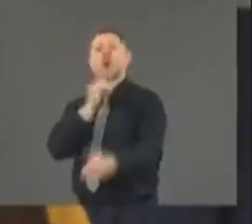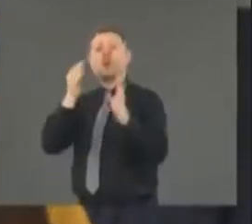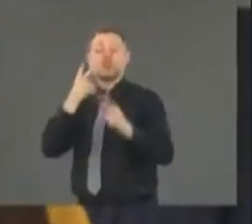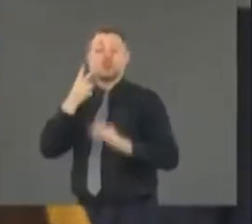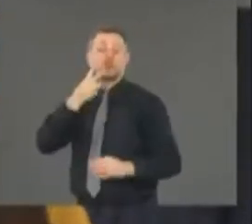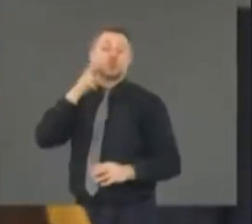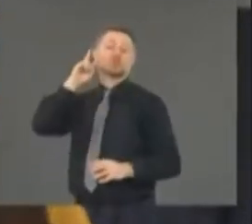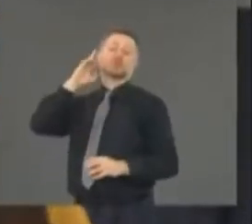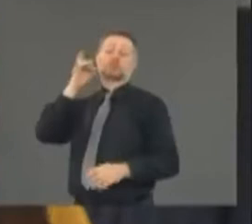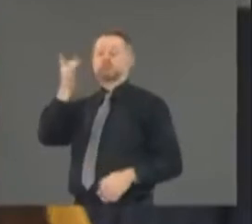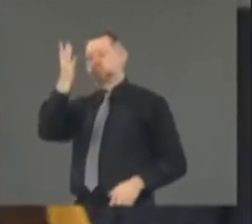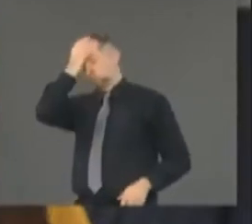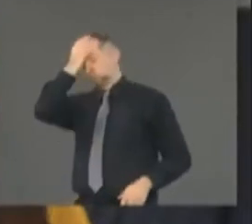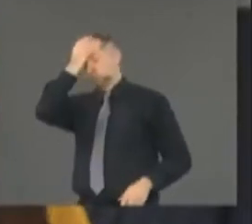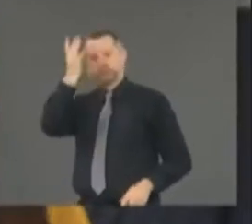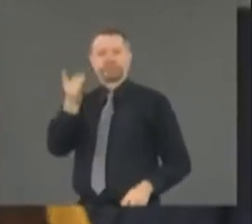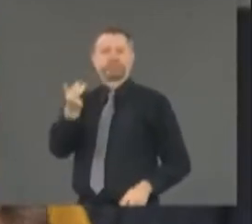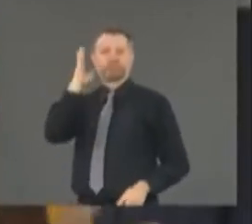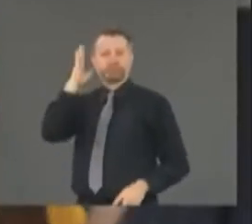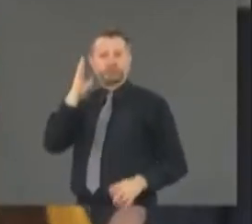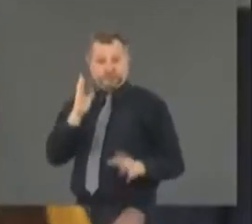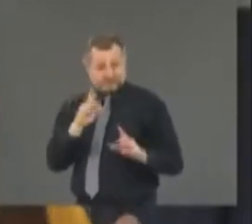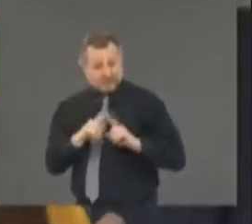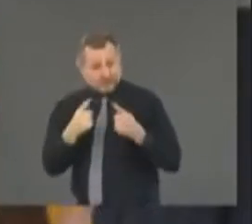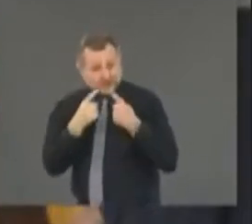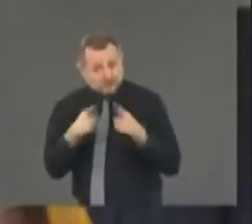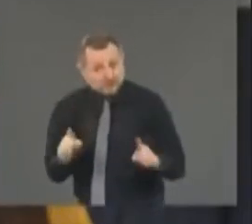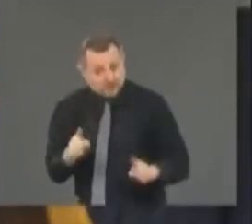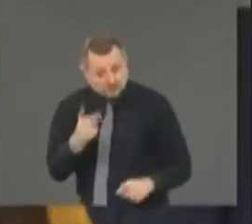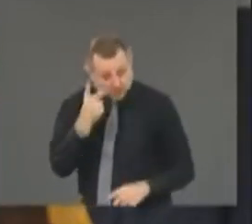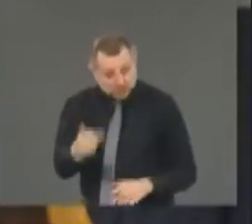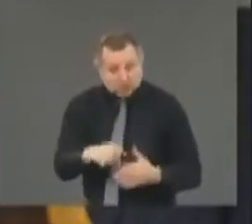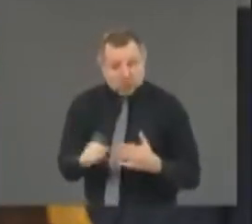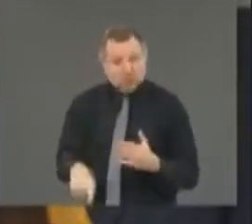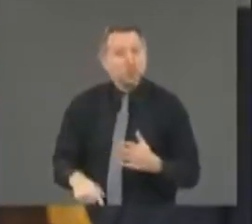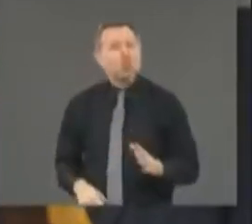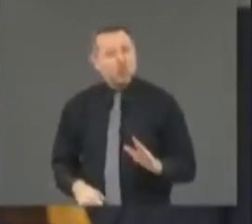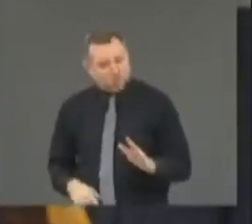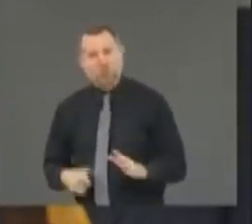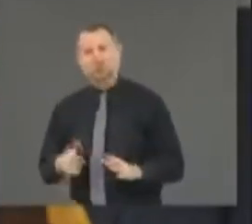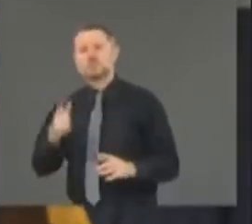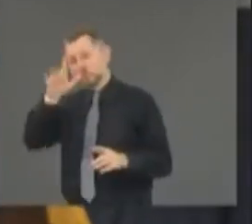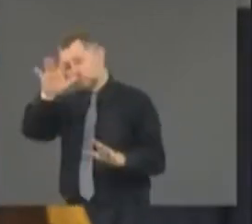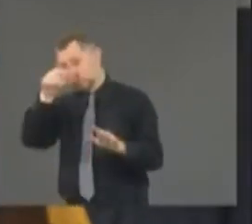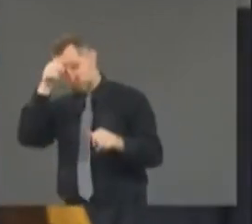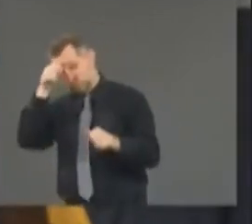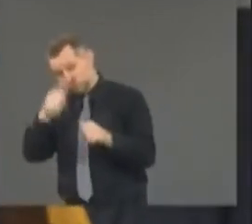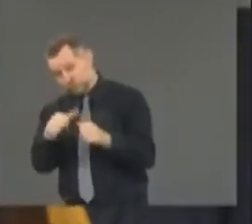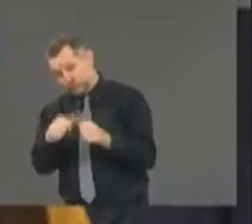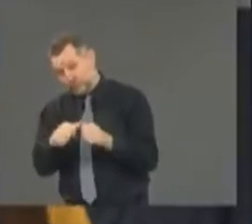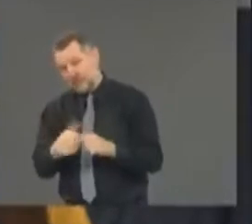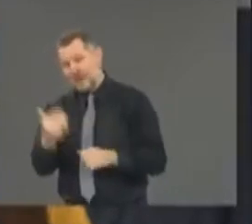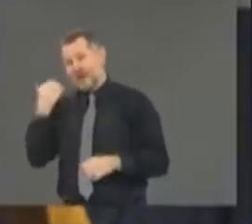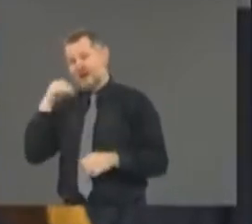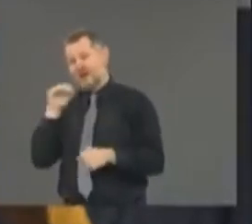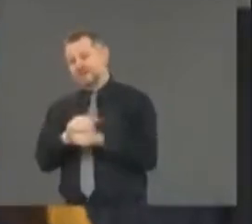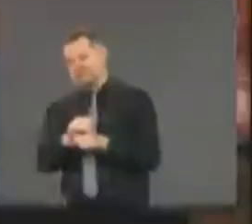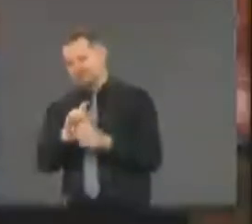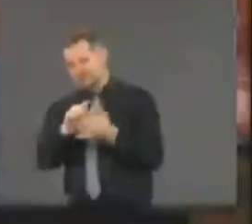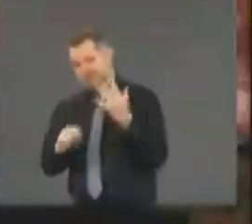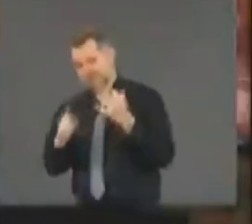worked. We got results. Let's just remember, uh, what we did last night and let's keep that going.